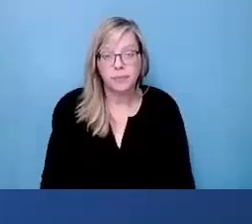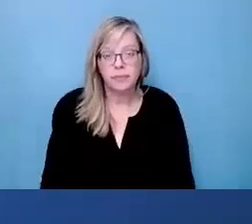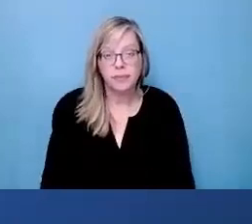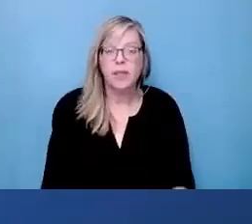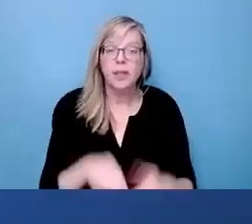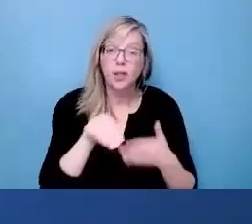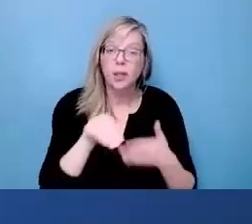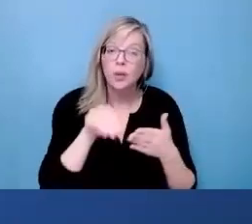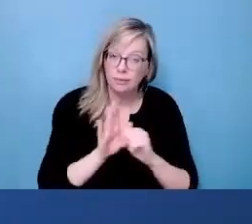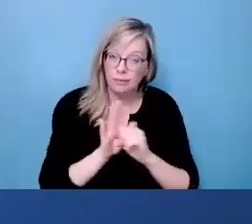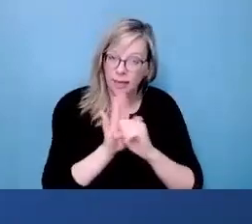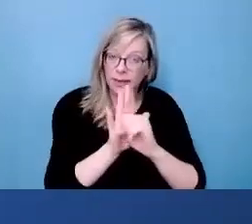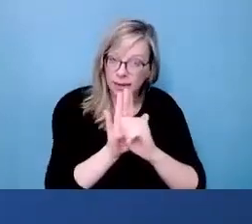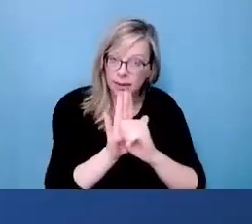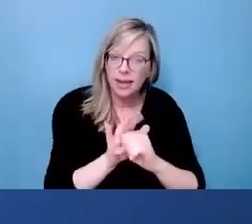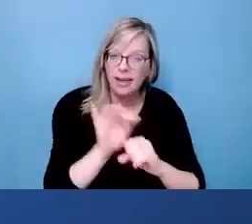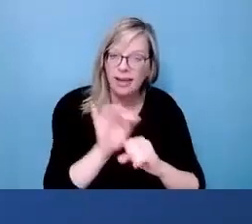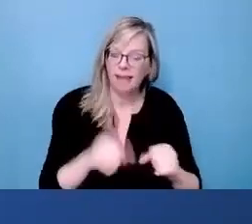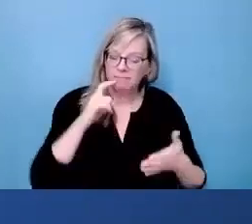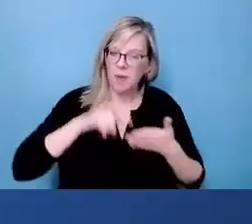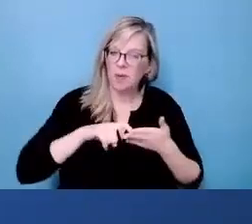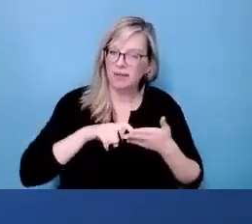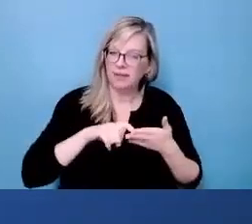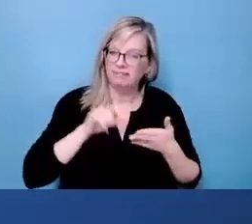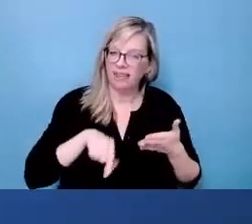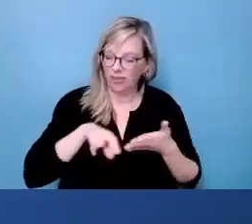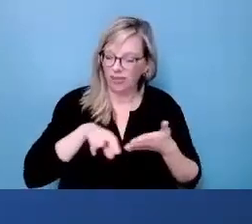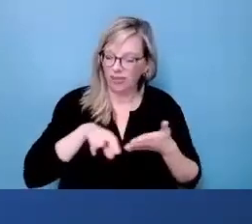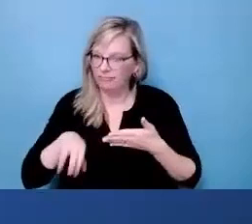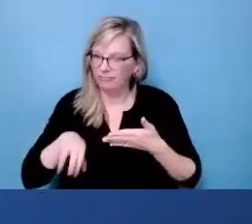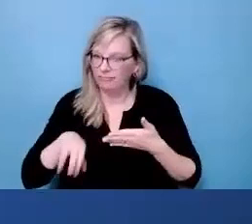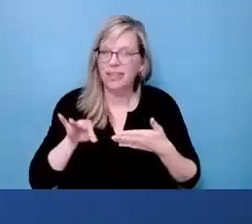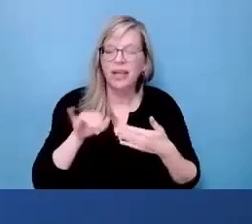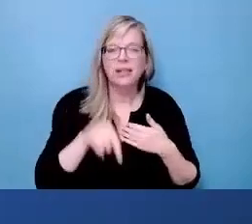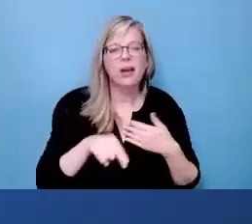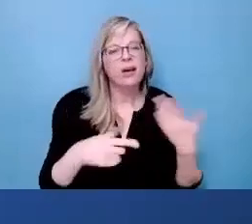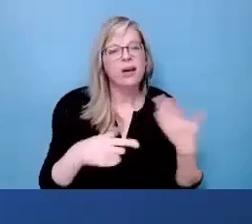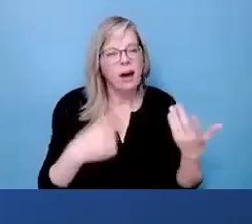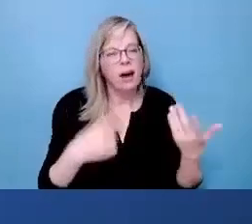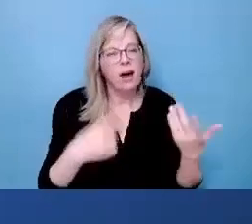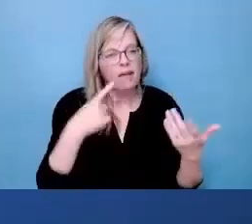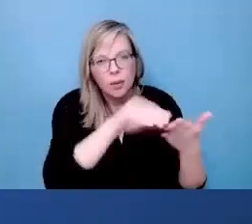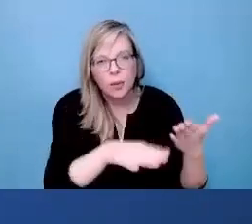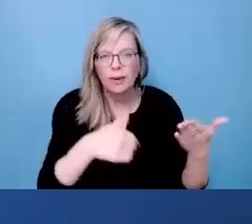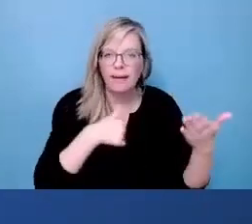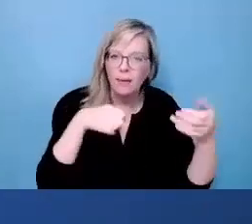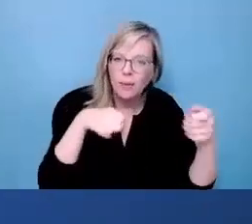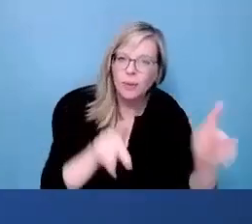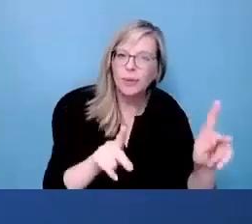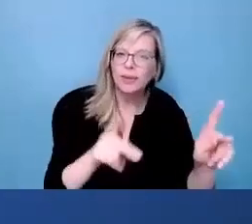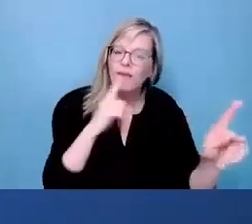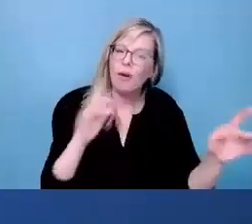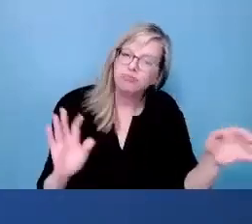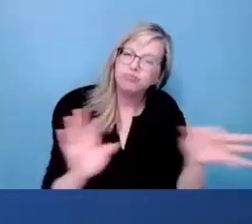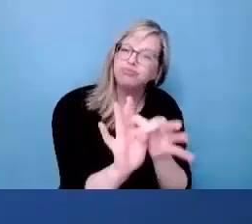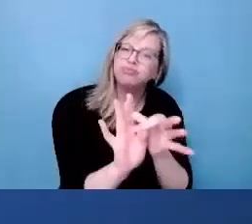space more inclusive for them. Student advocacy was another thing that kind of popped out in the literature review, and so creating a sense of purpose